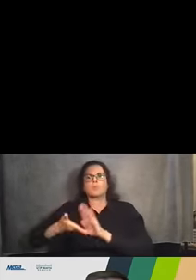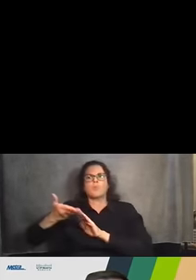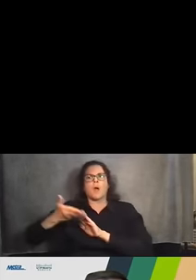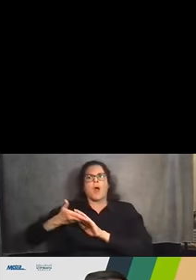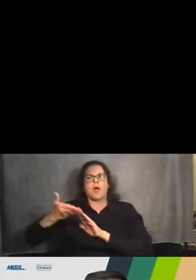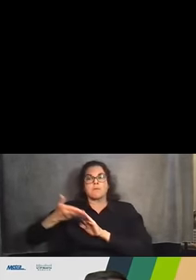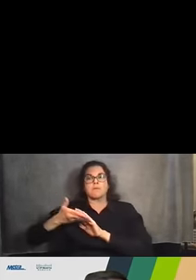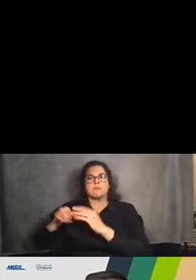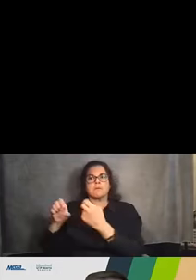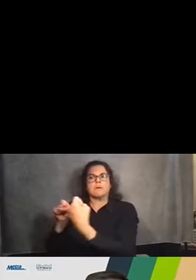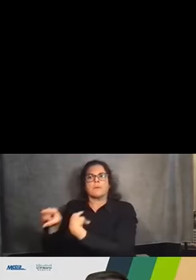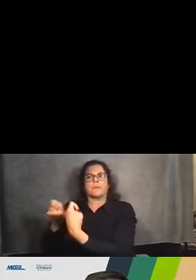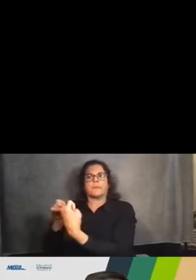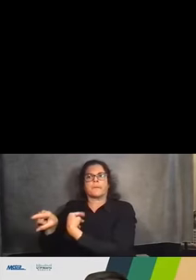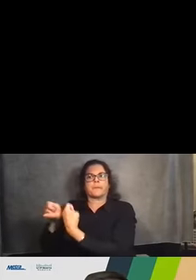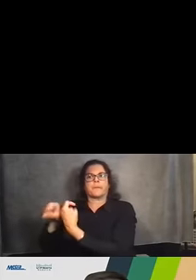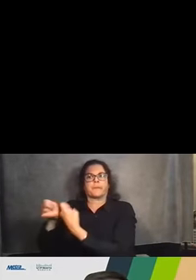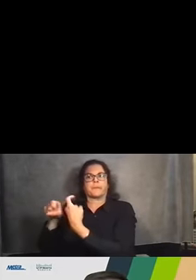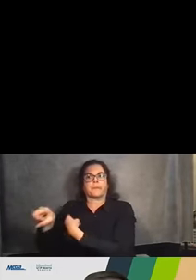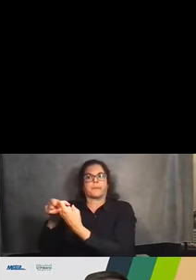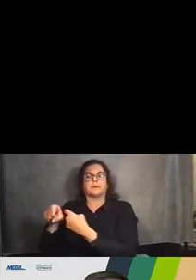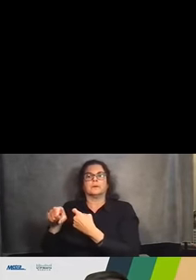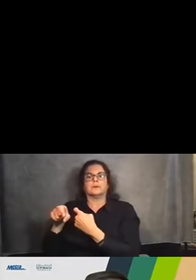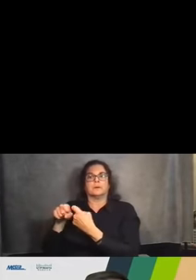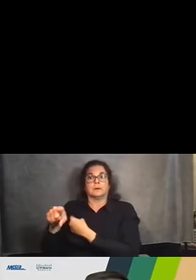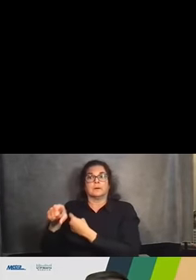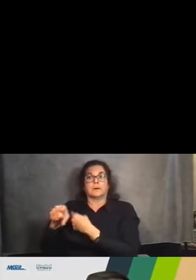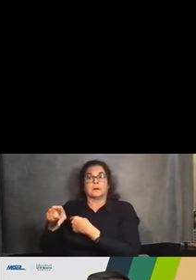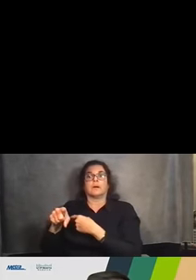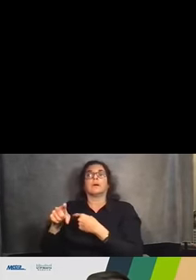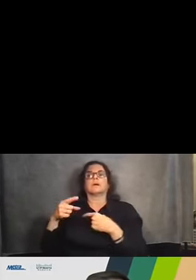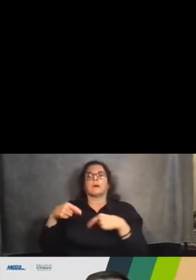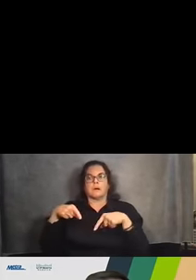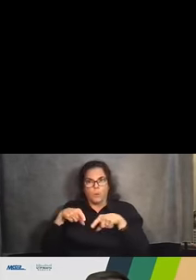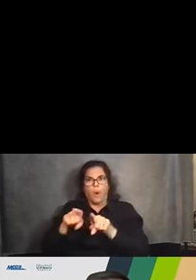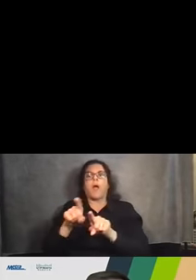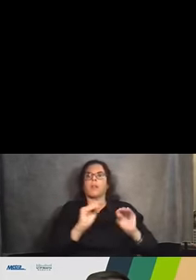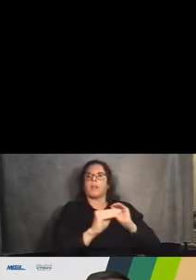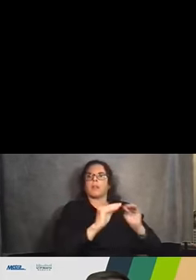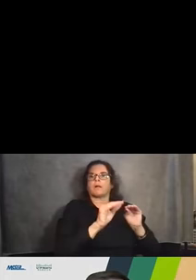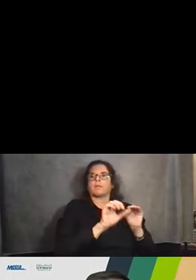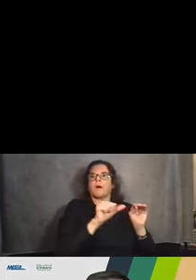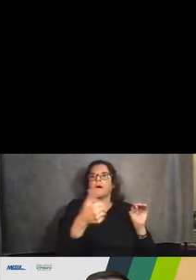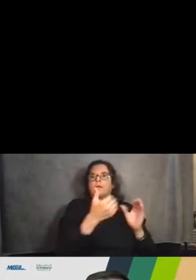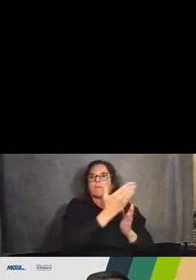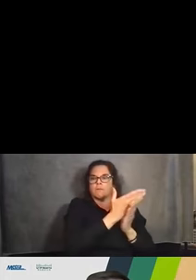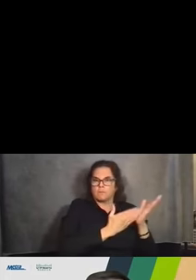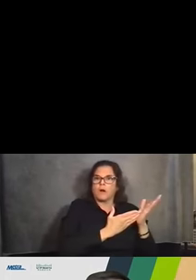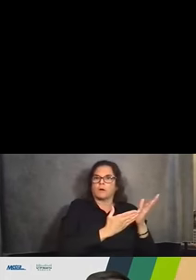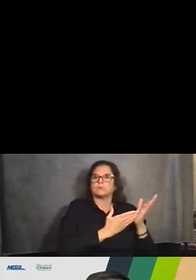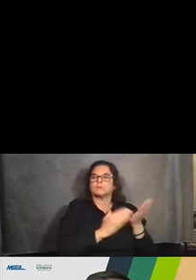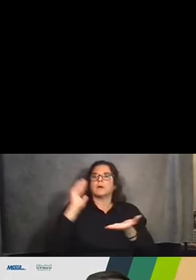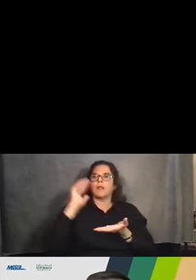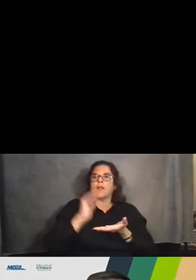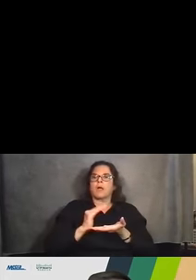to allow both northbound and southbound service to which would limit the impacts to operation to those train service during